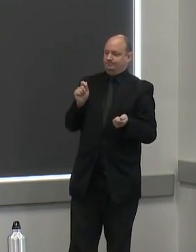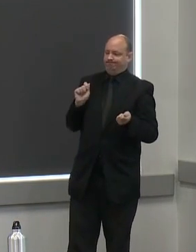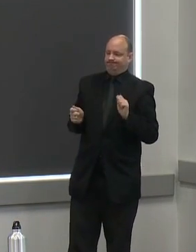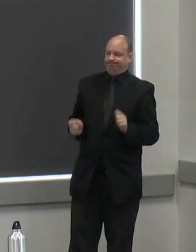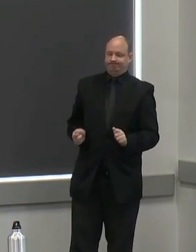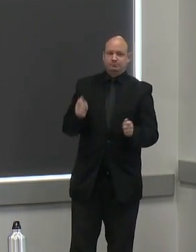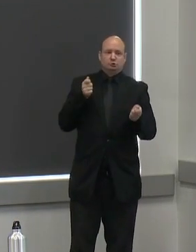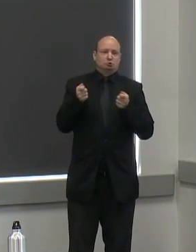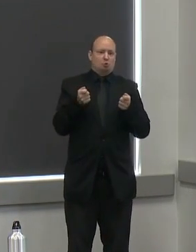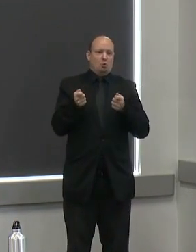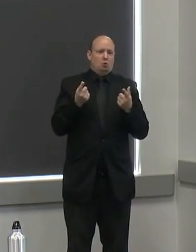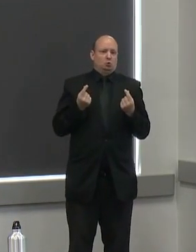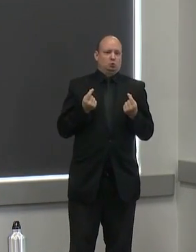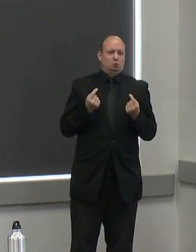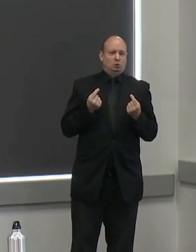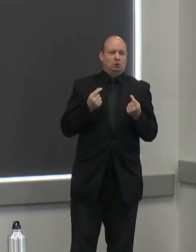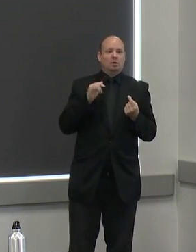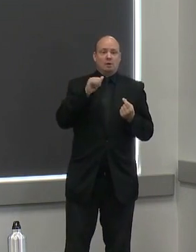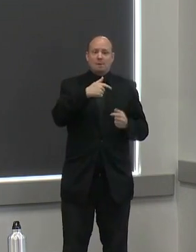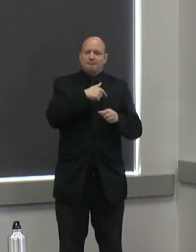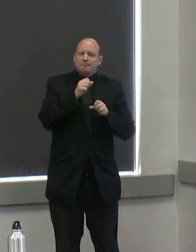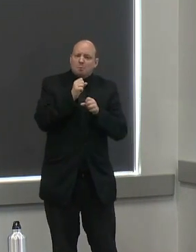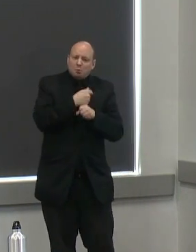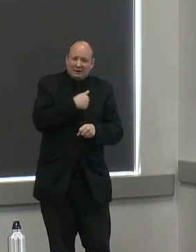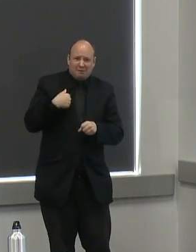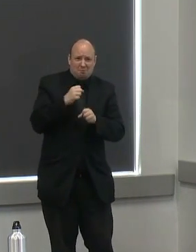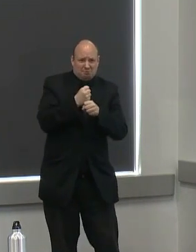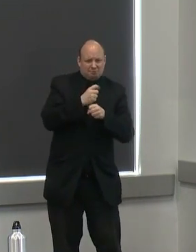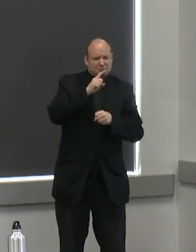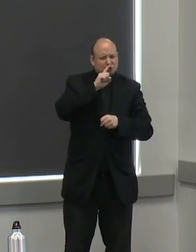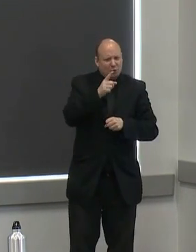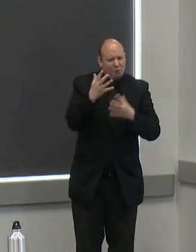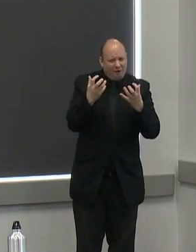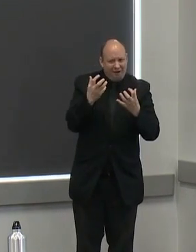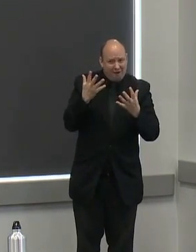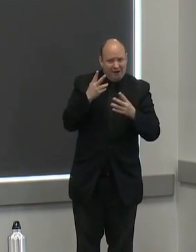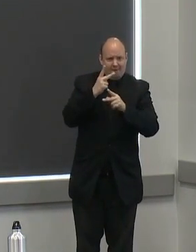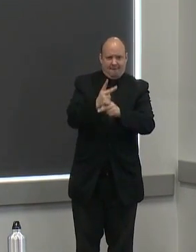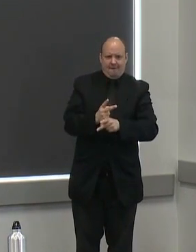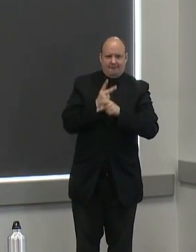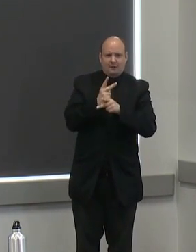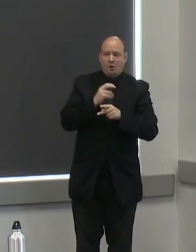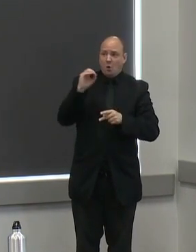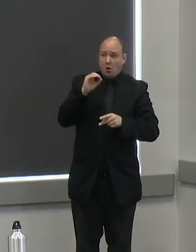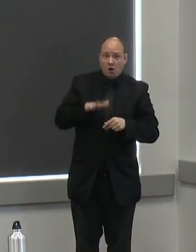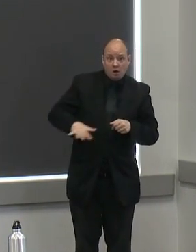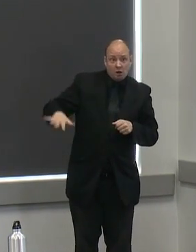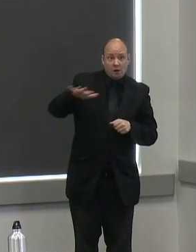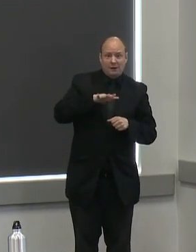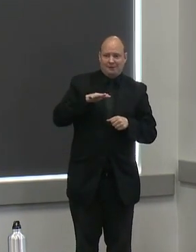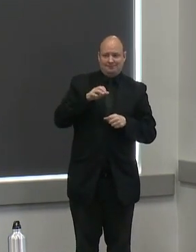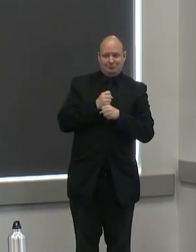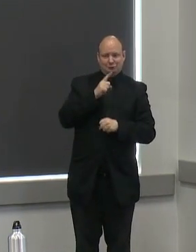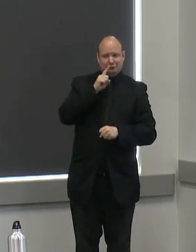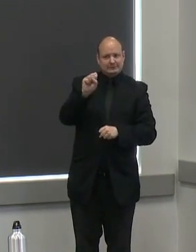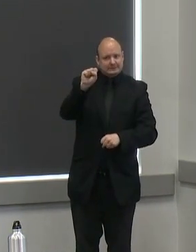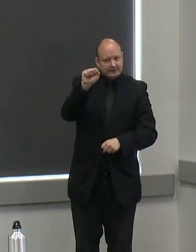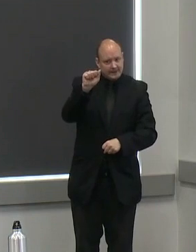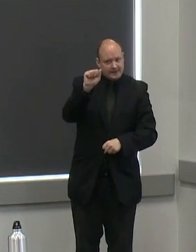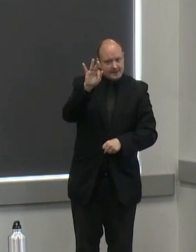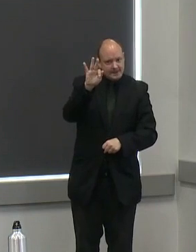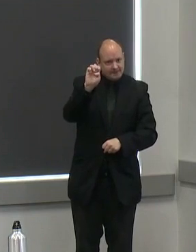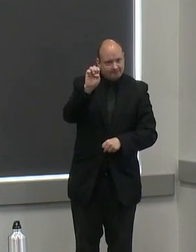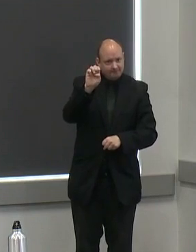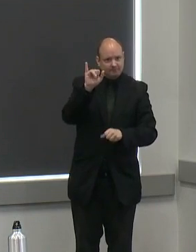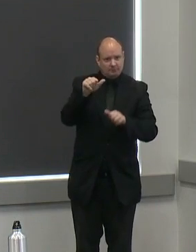because we want to do this carefully we want to maintain the safety of oregonians and we know that we're in this together and oregonians have